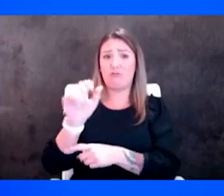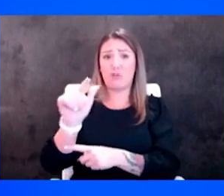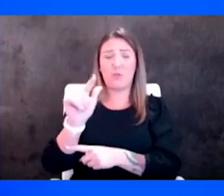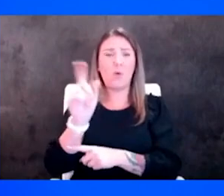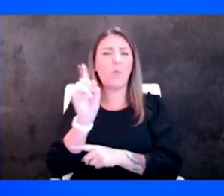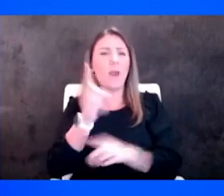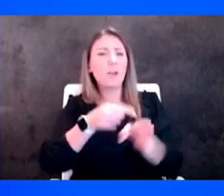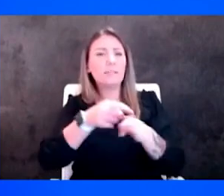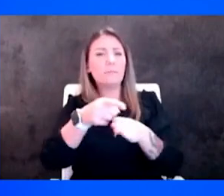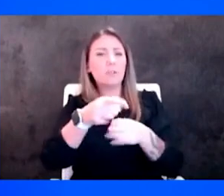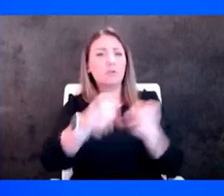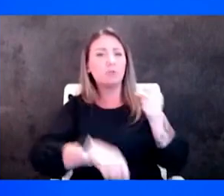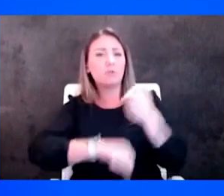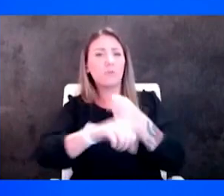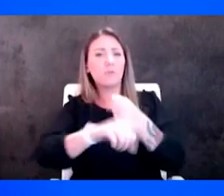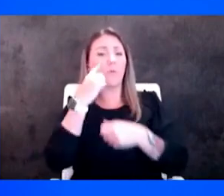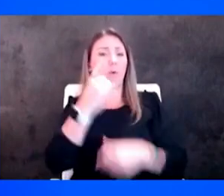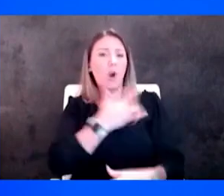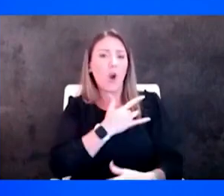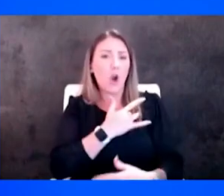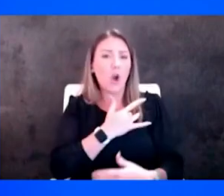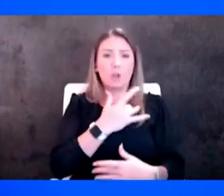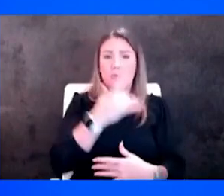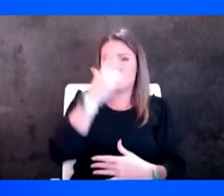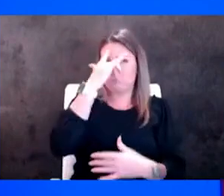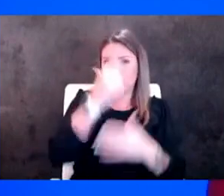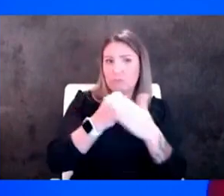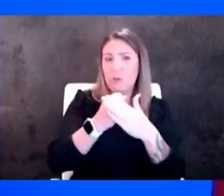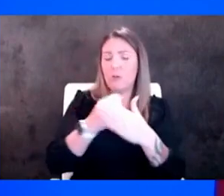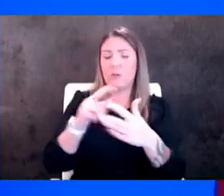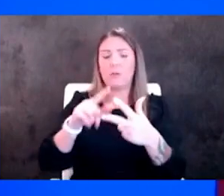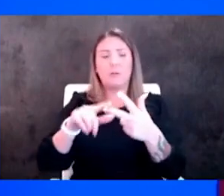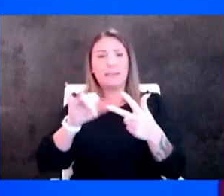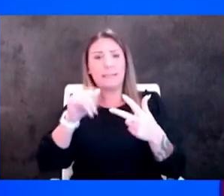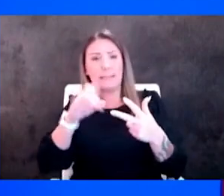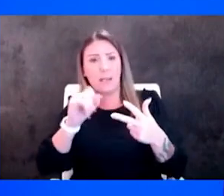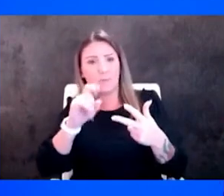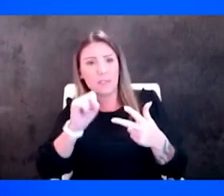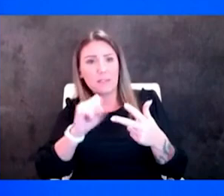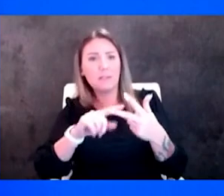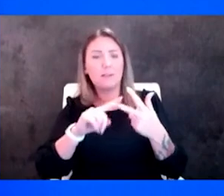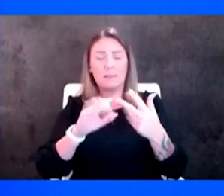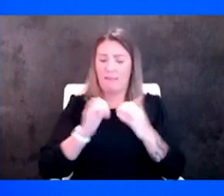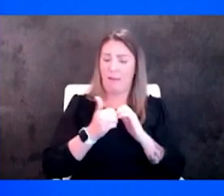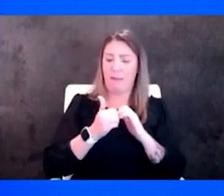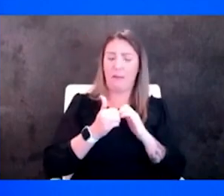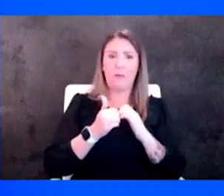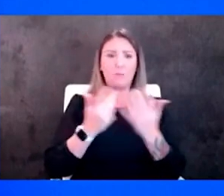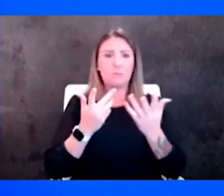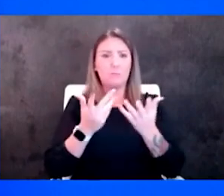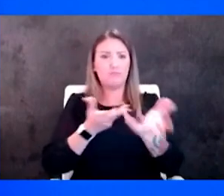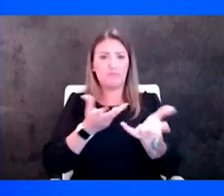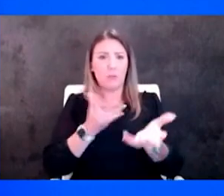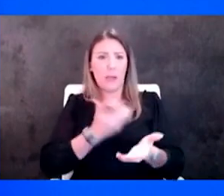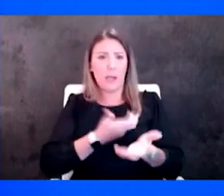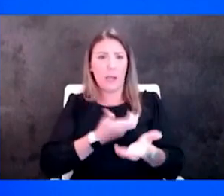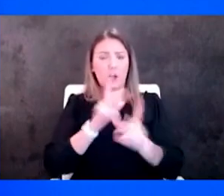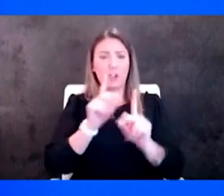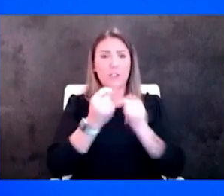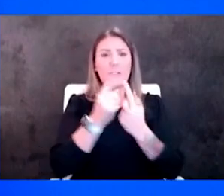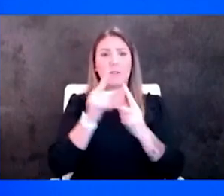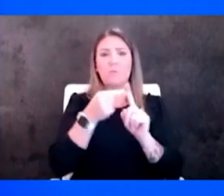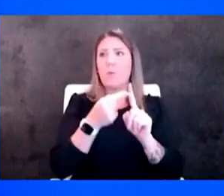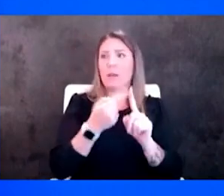for cardiac stroke sepsis care and then of course how they can work with our team when they need what only we at the